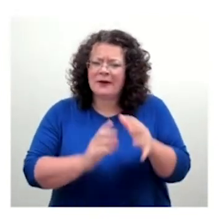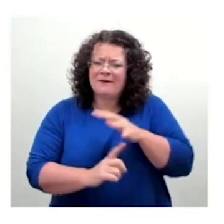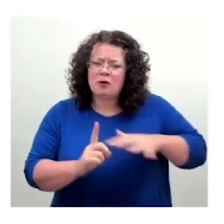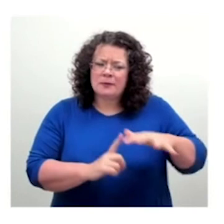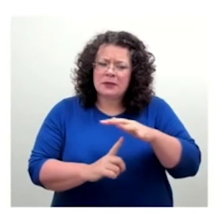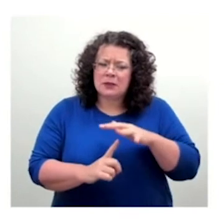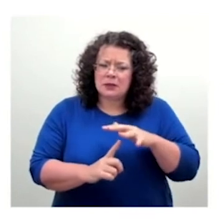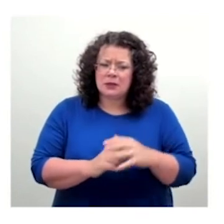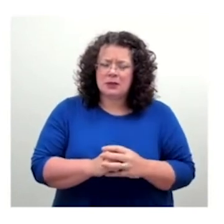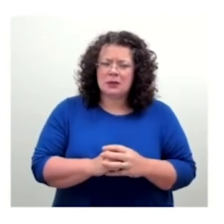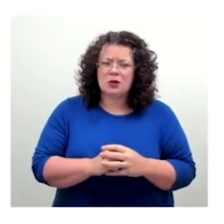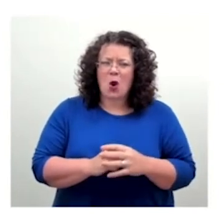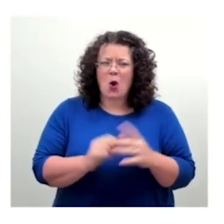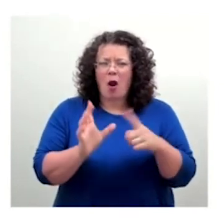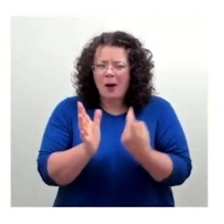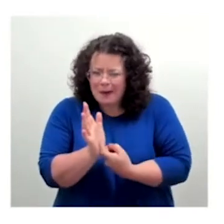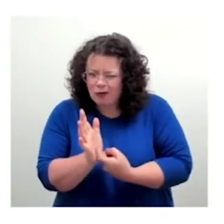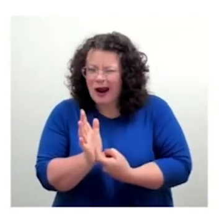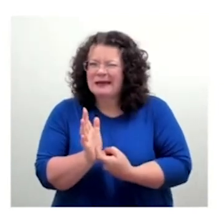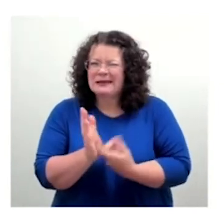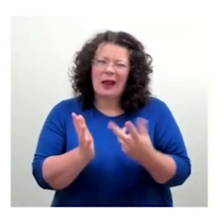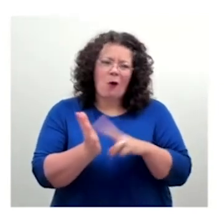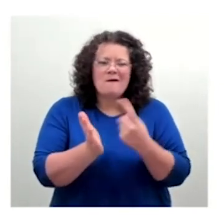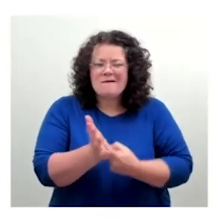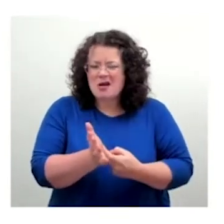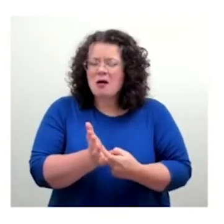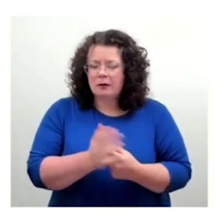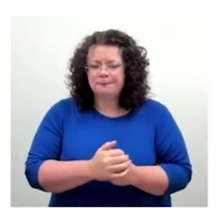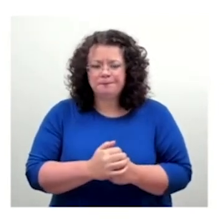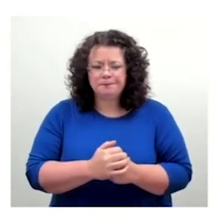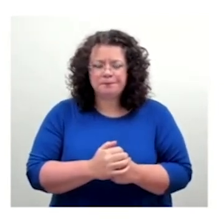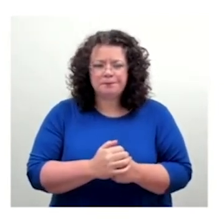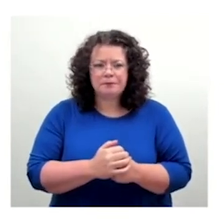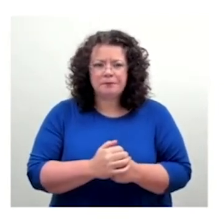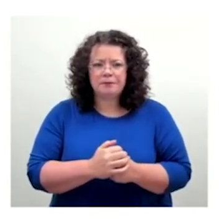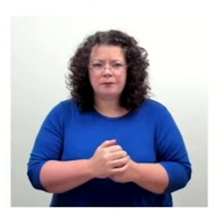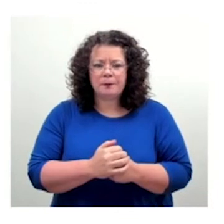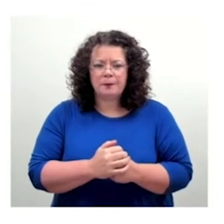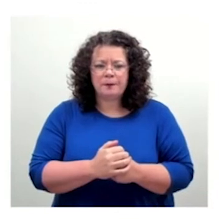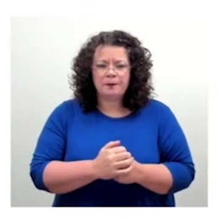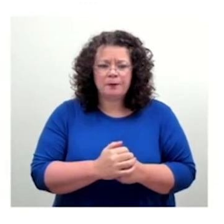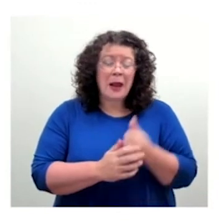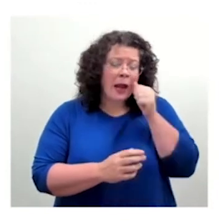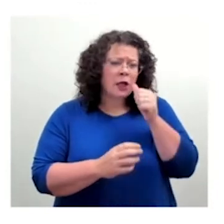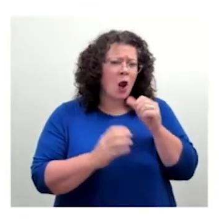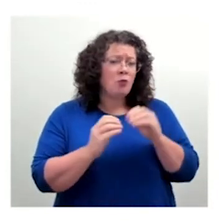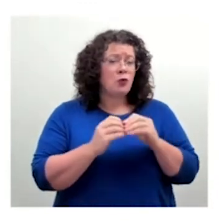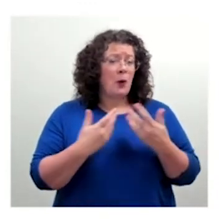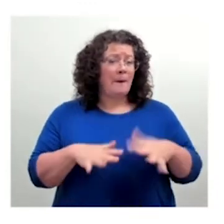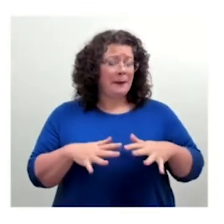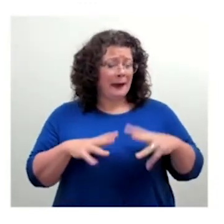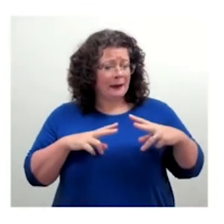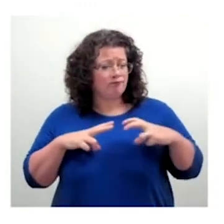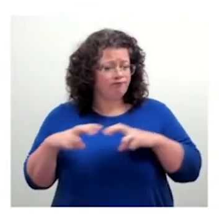study on that stuff, but that may very well come around for us, because as we move into that world with 5G and more, you know, all sorts of new